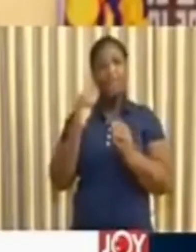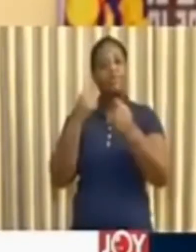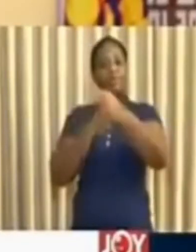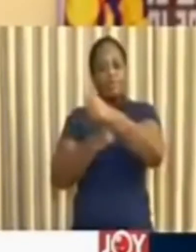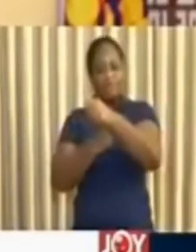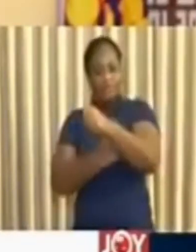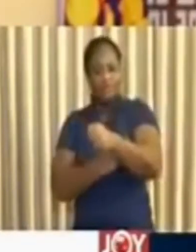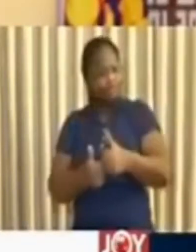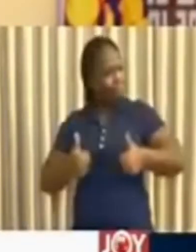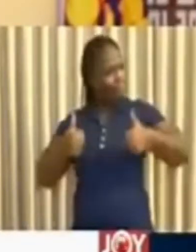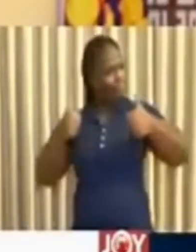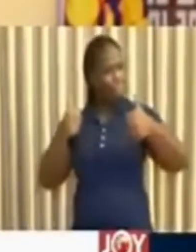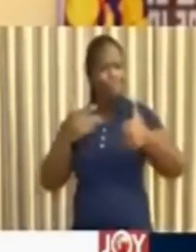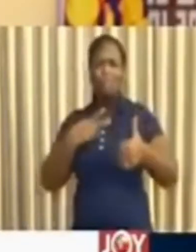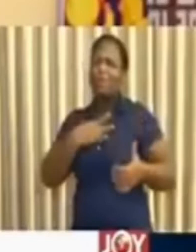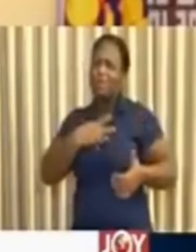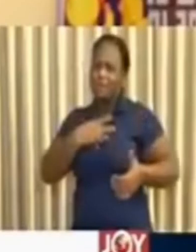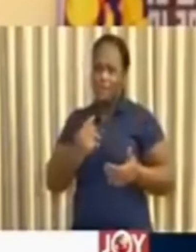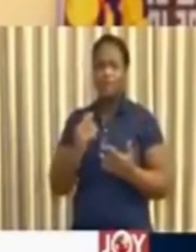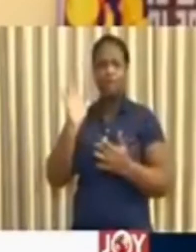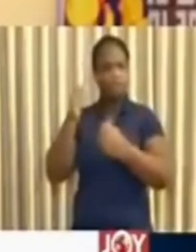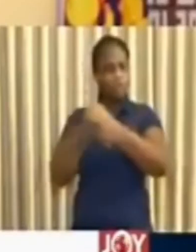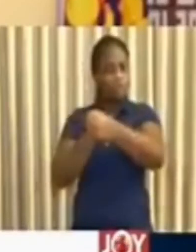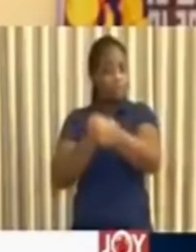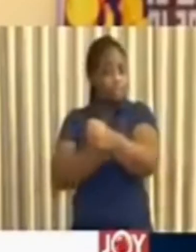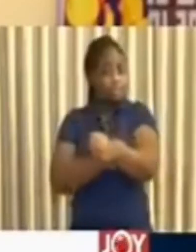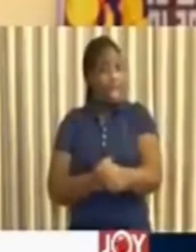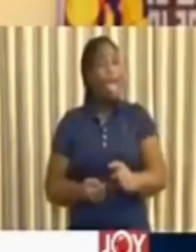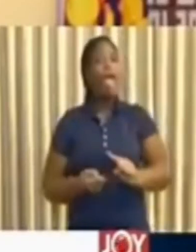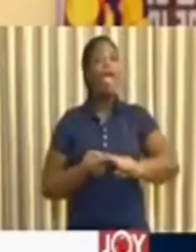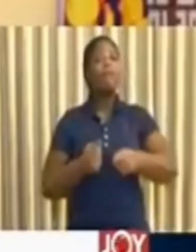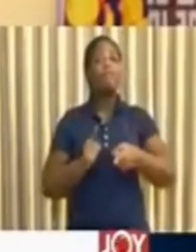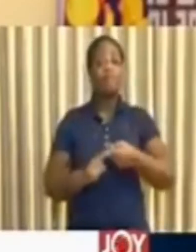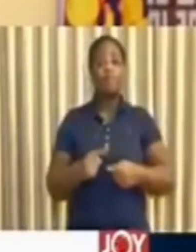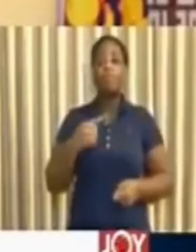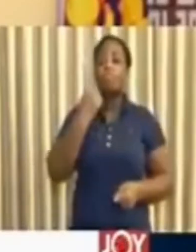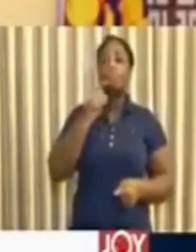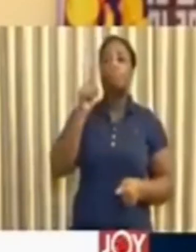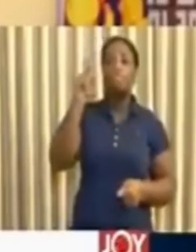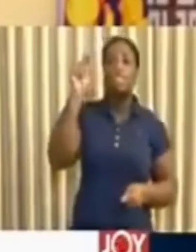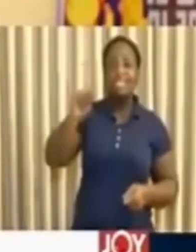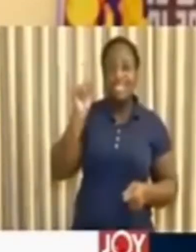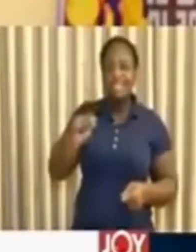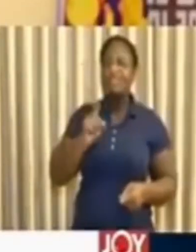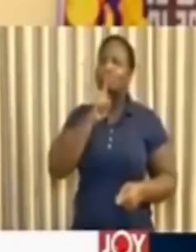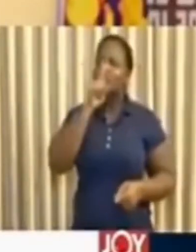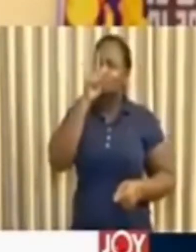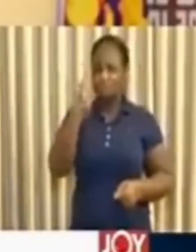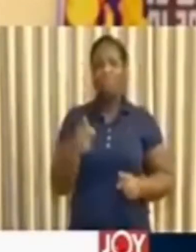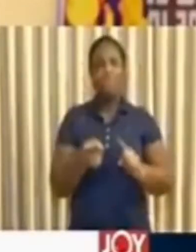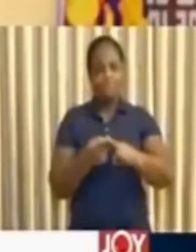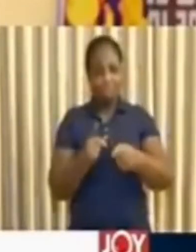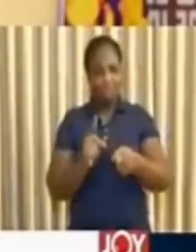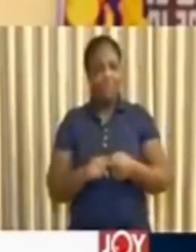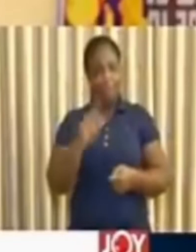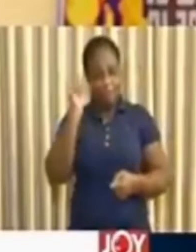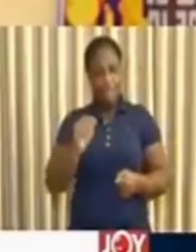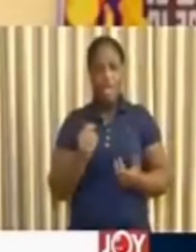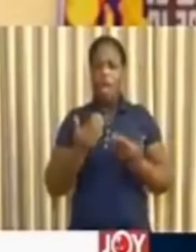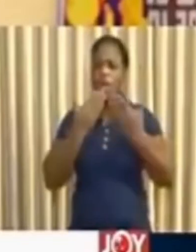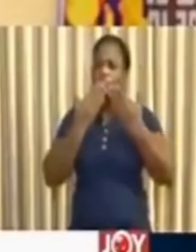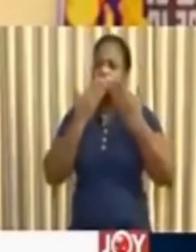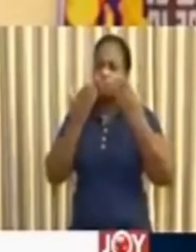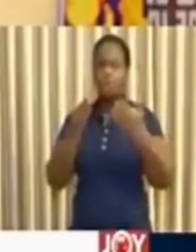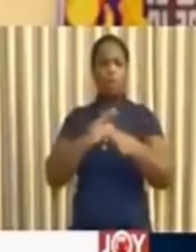expression of solidarity. A friendly need is a friend indeed. I thank all those